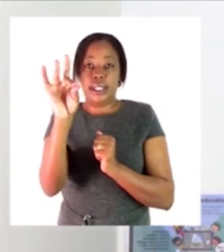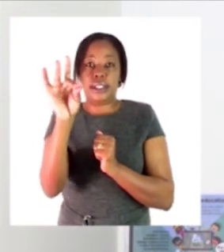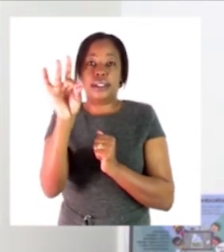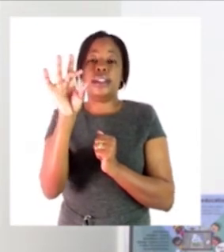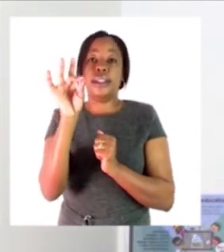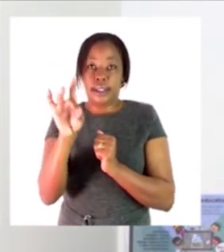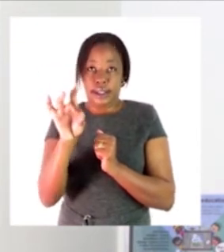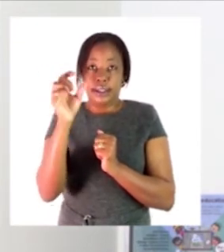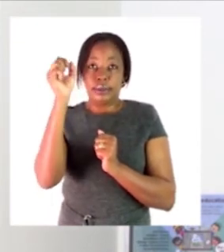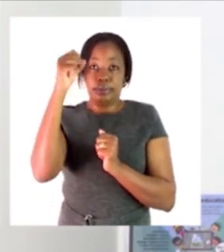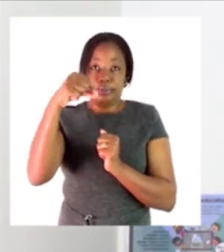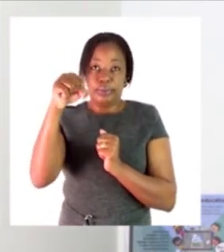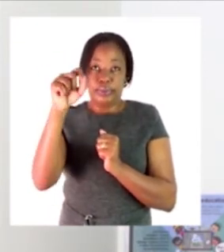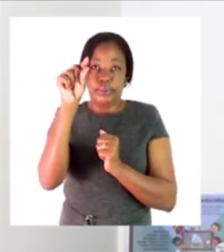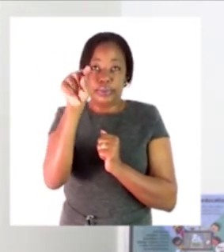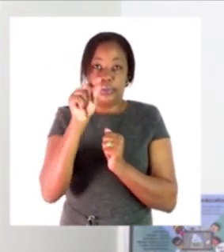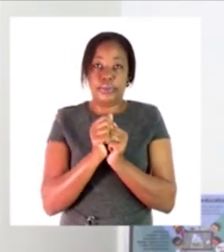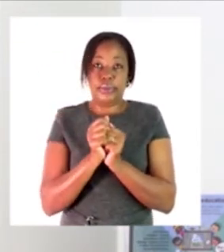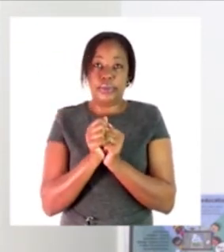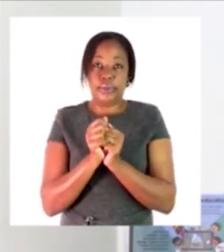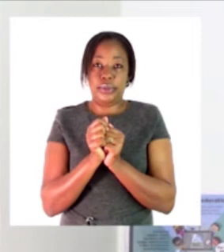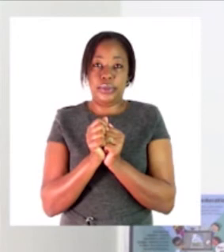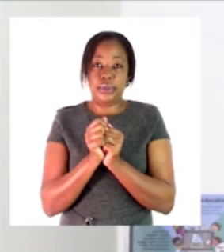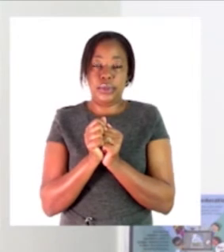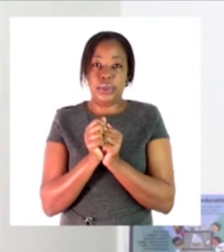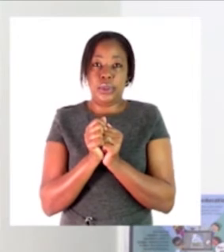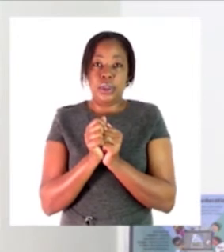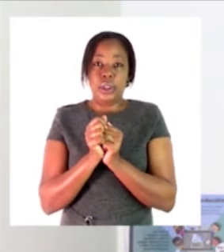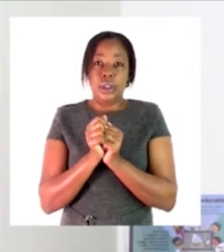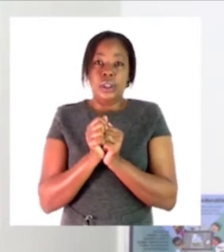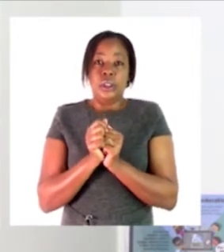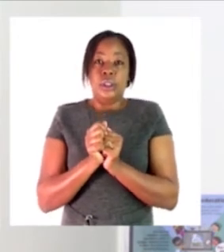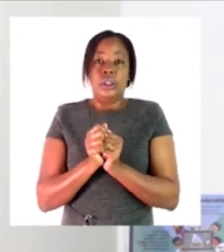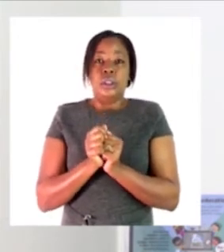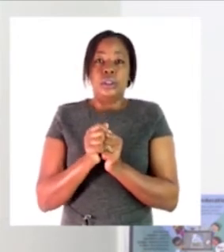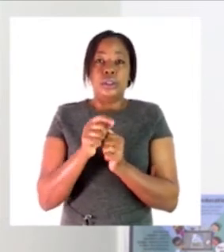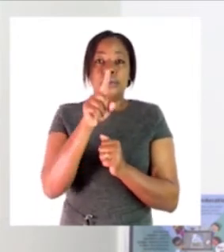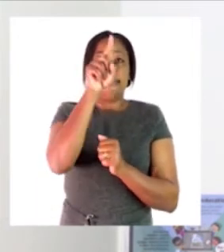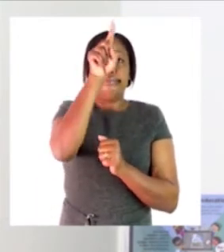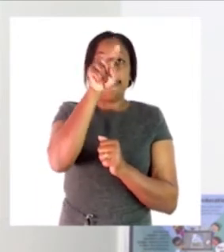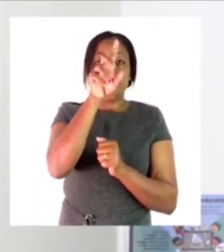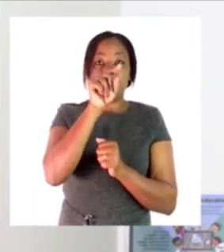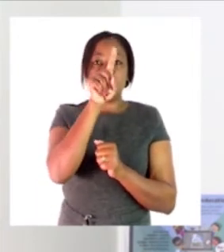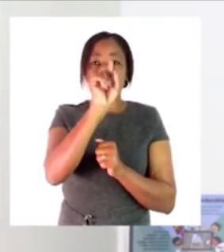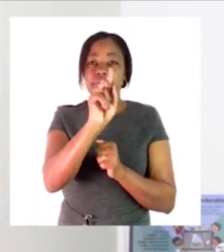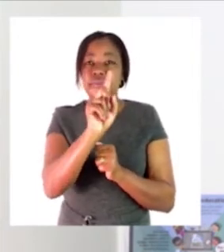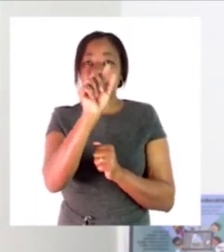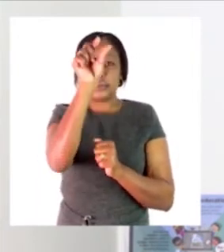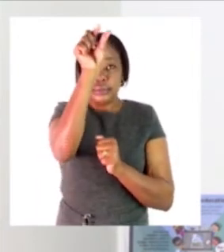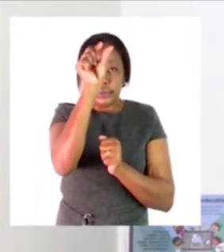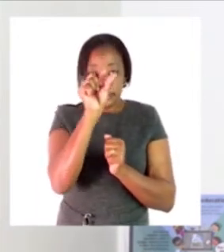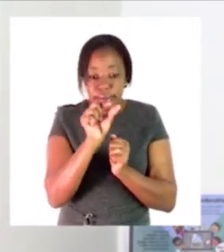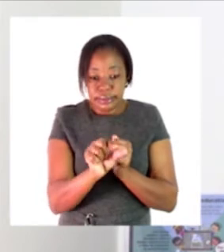next um place value are we together therefore it's just a eight and a one plus nothing here plus zero